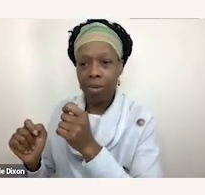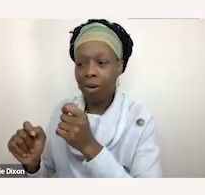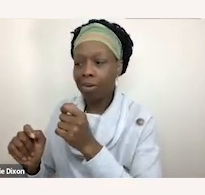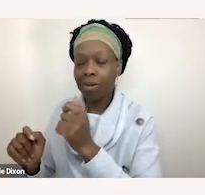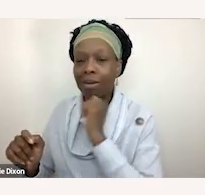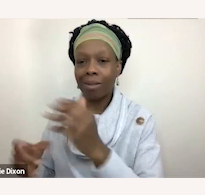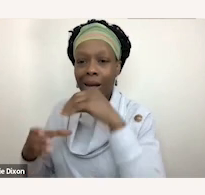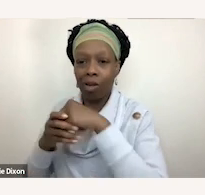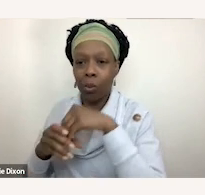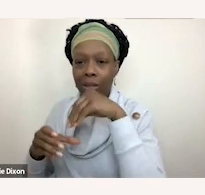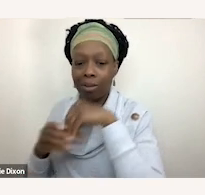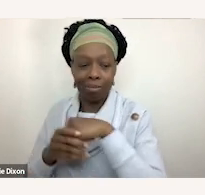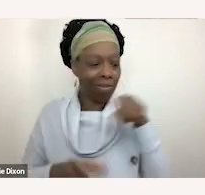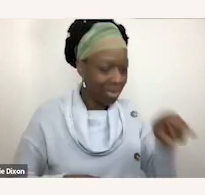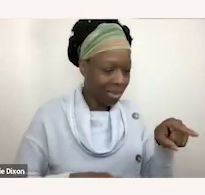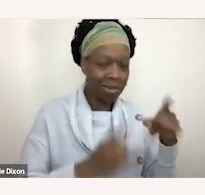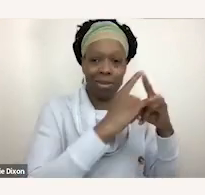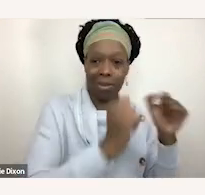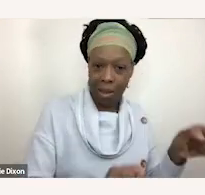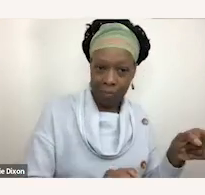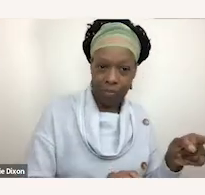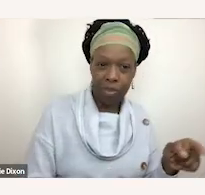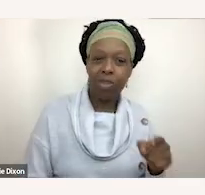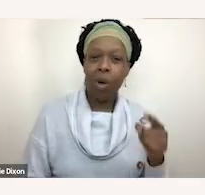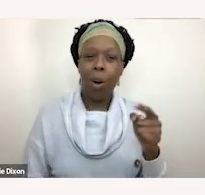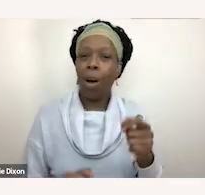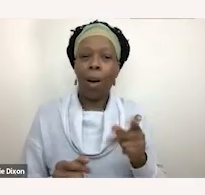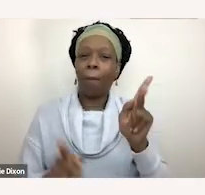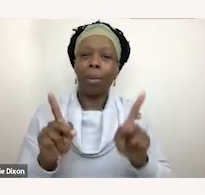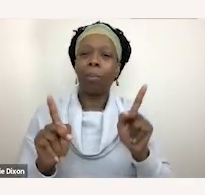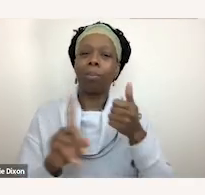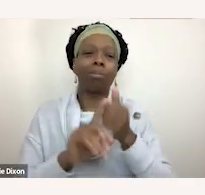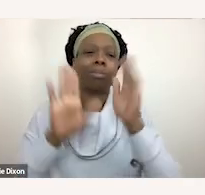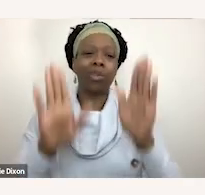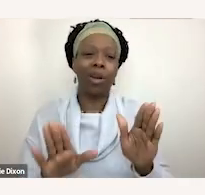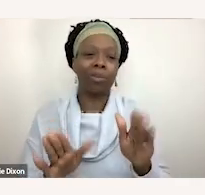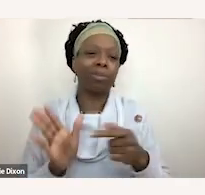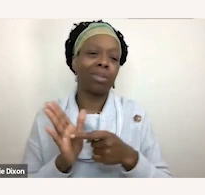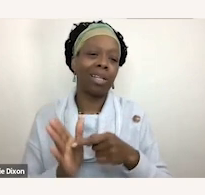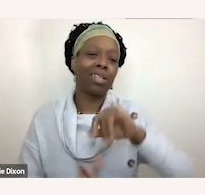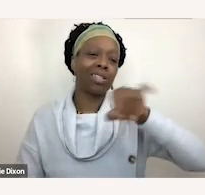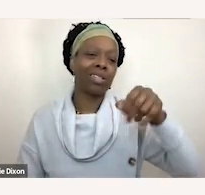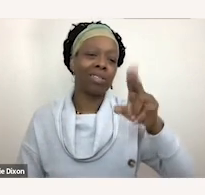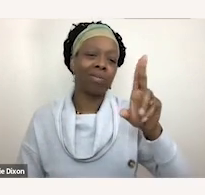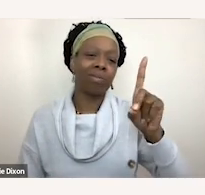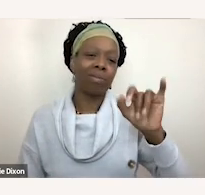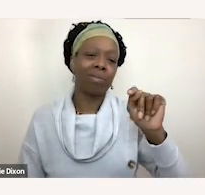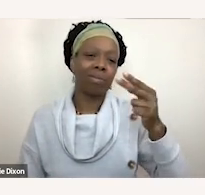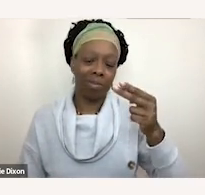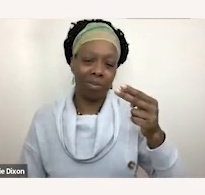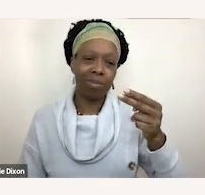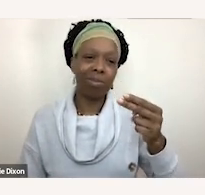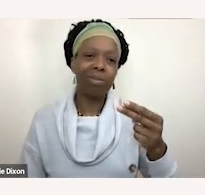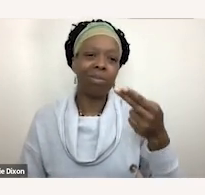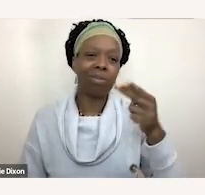you've got incredible people like uh judith human and jim labrac and i'm going to hand it over to ashley who can talk about this a little bit more